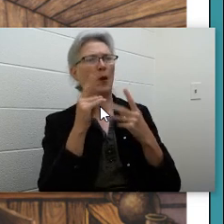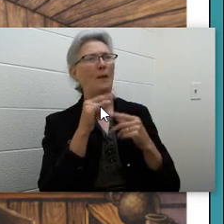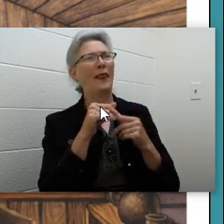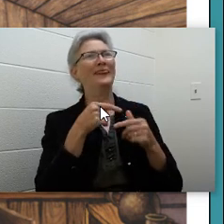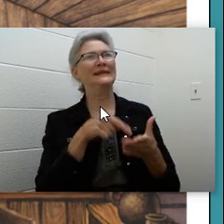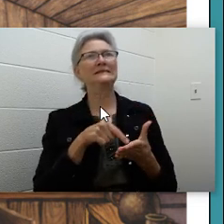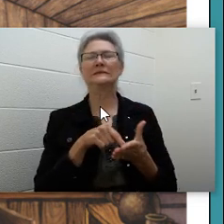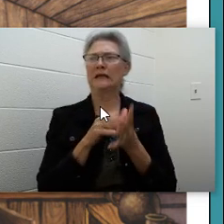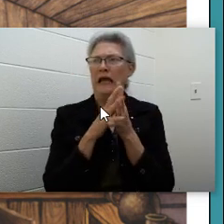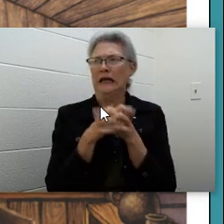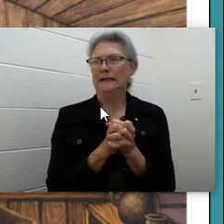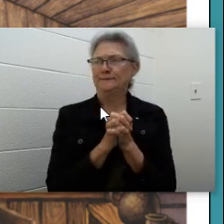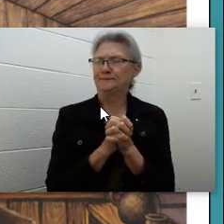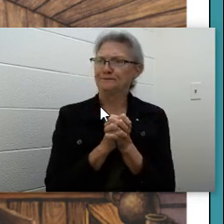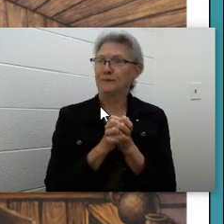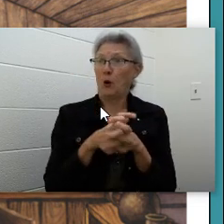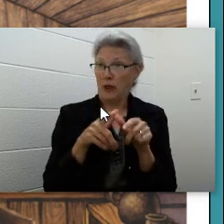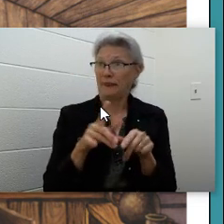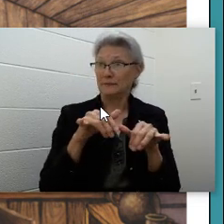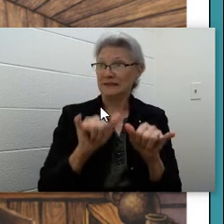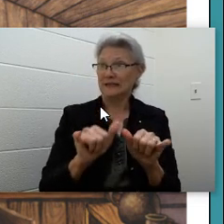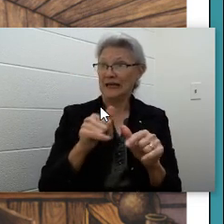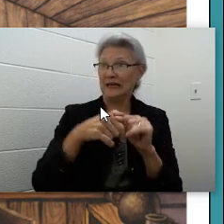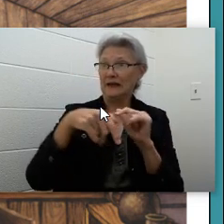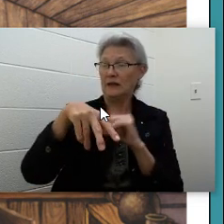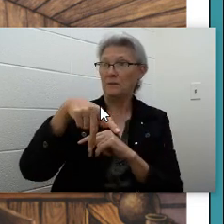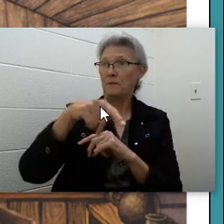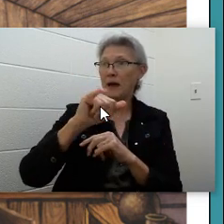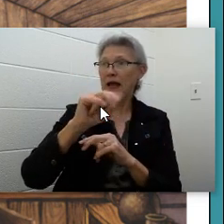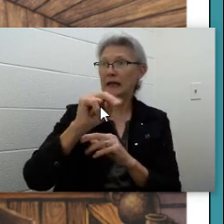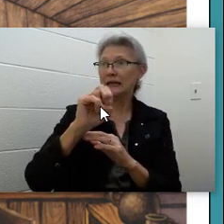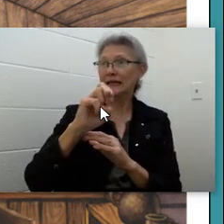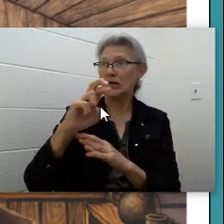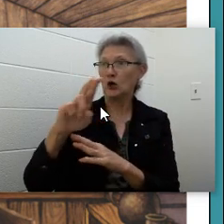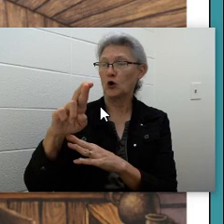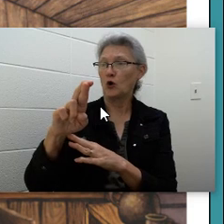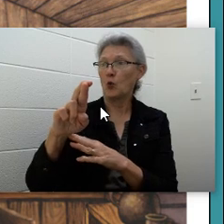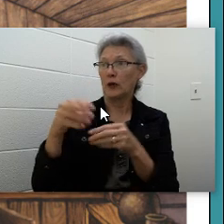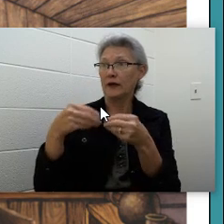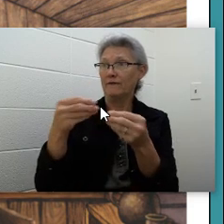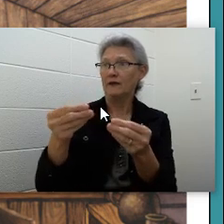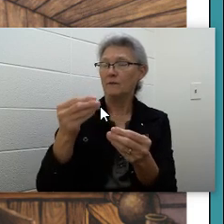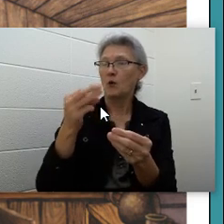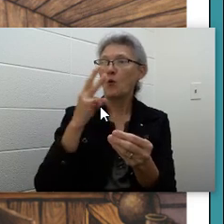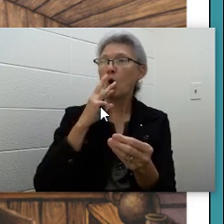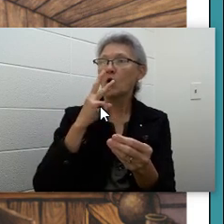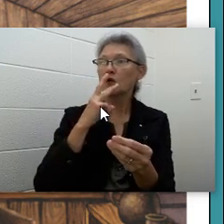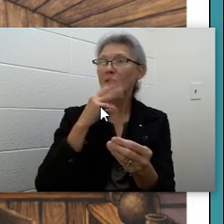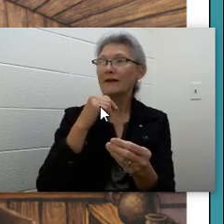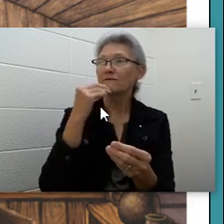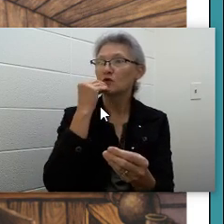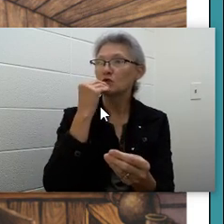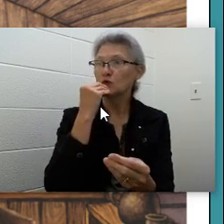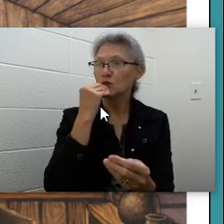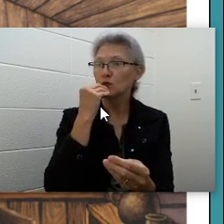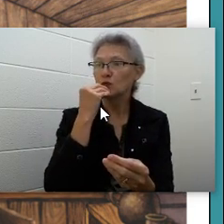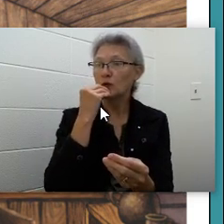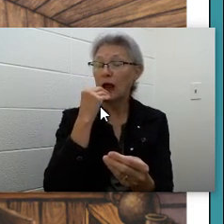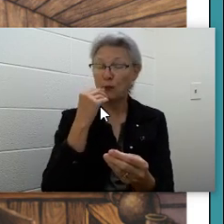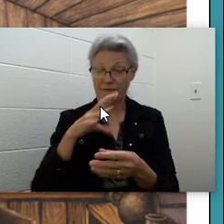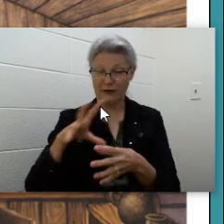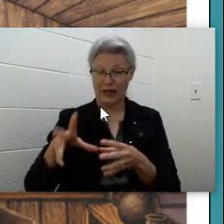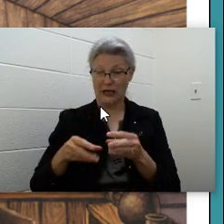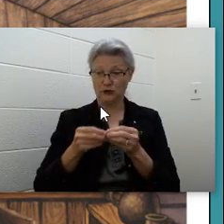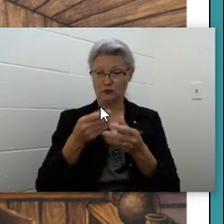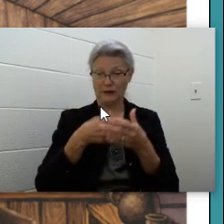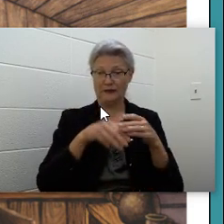Mary went on. We'll let them stay in the pioneer. We'll give them water and food. We too have some extra